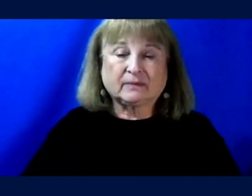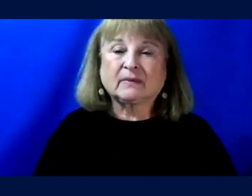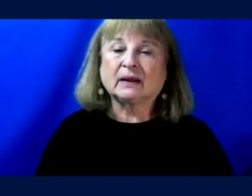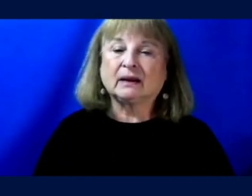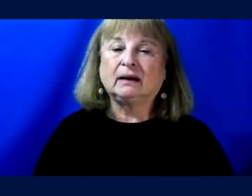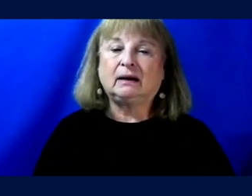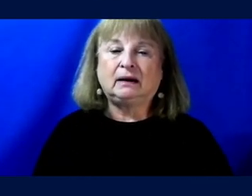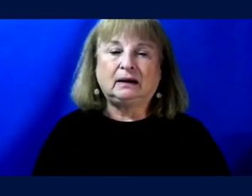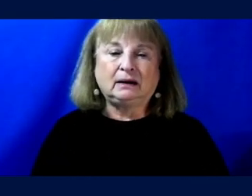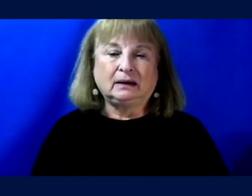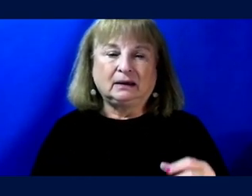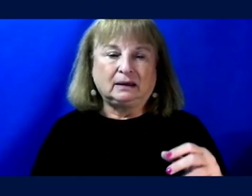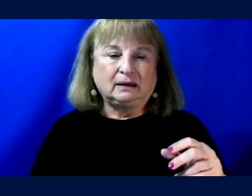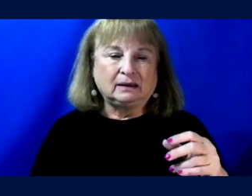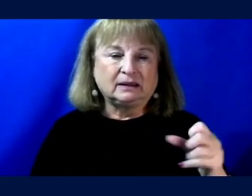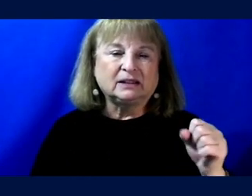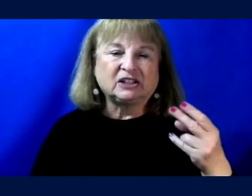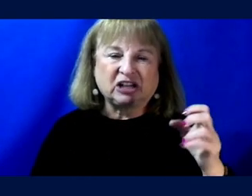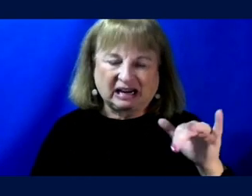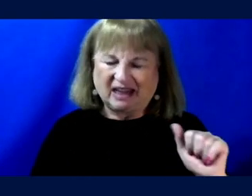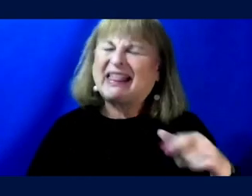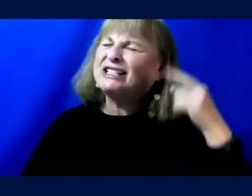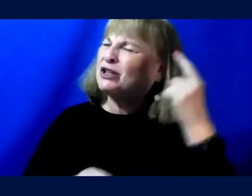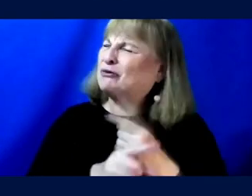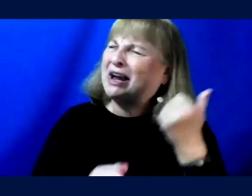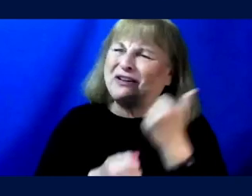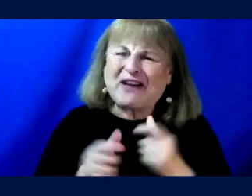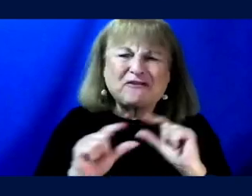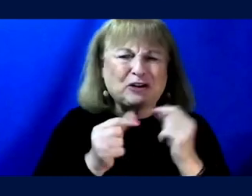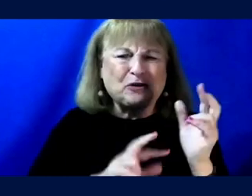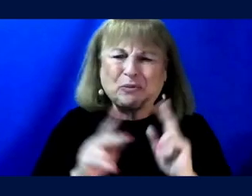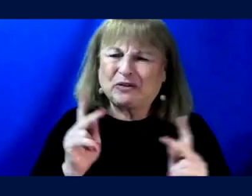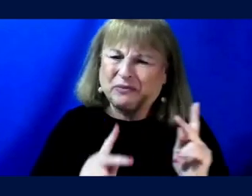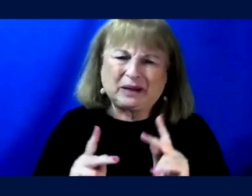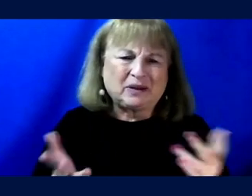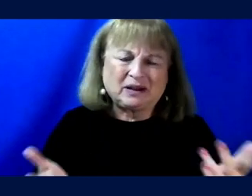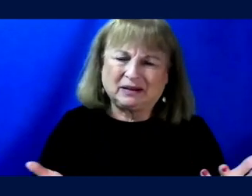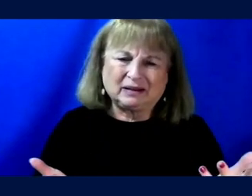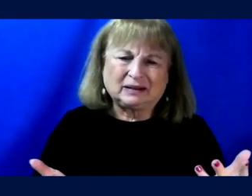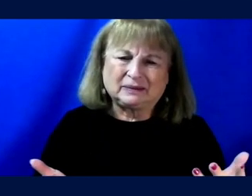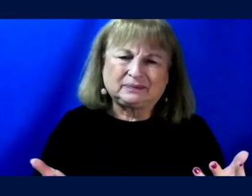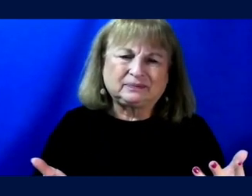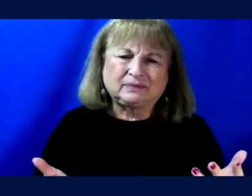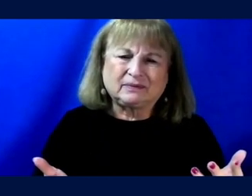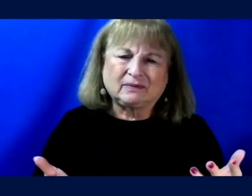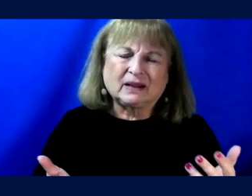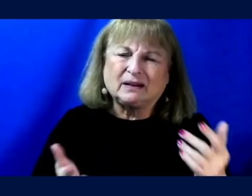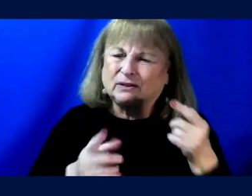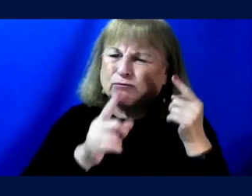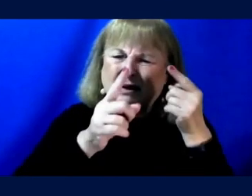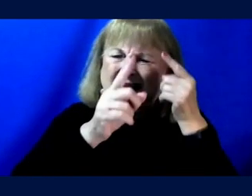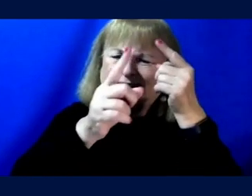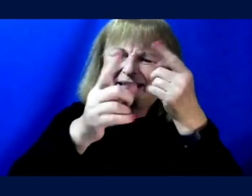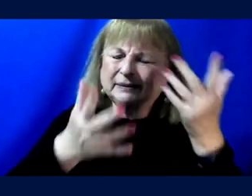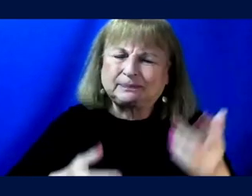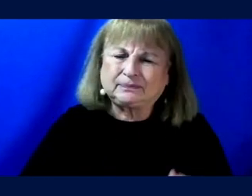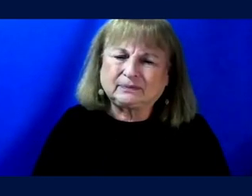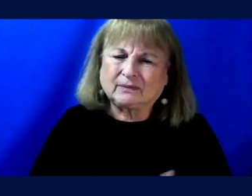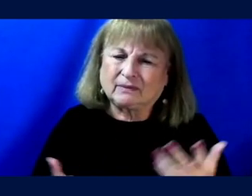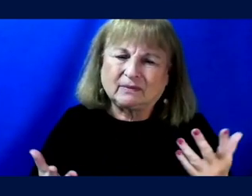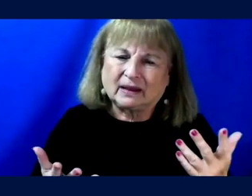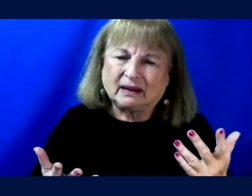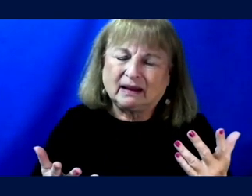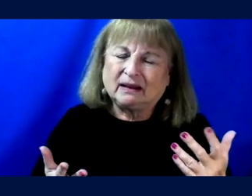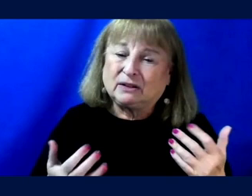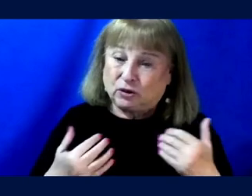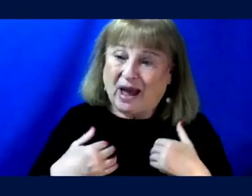I think that's the right of every group of people to understand how their data are being used, to what end, by whom, and